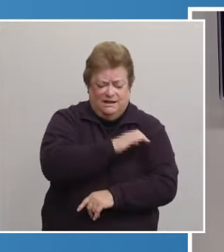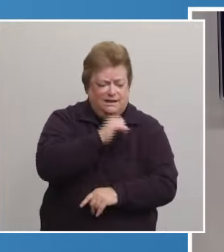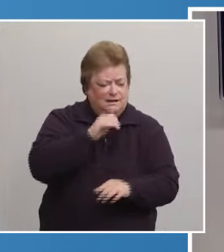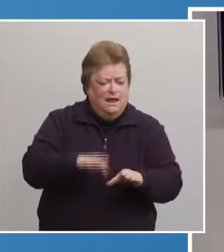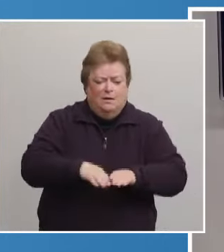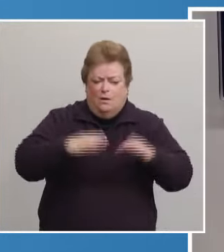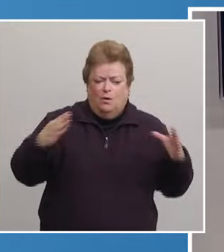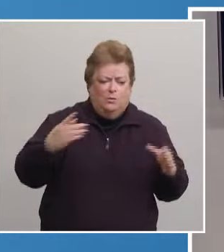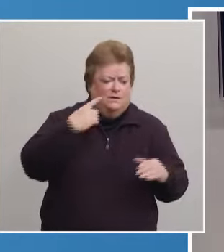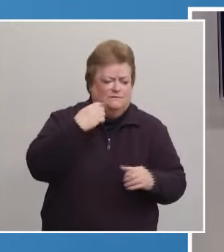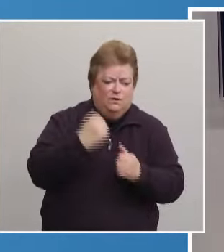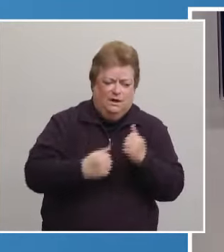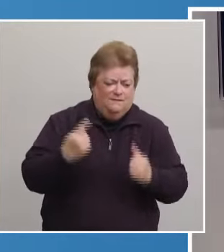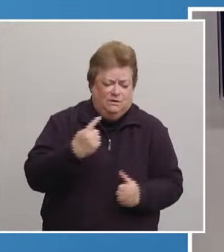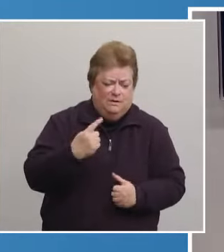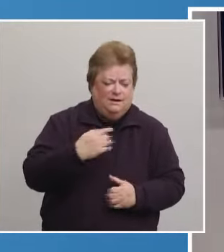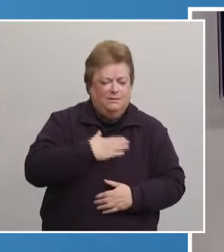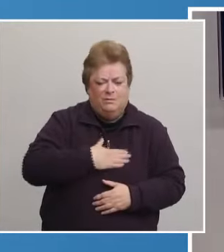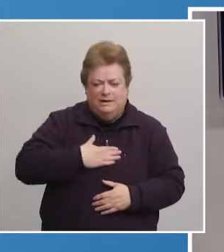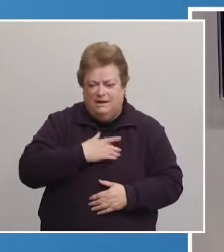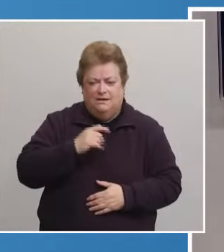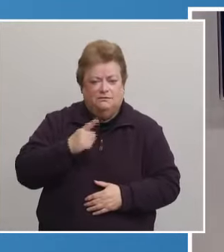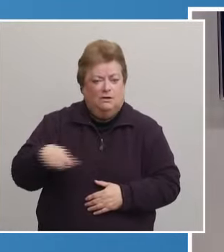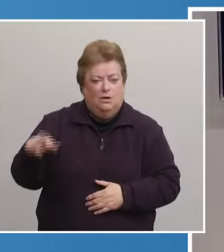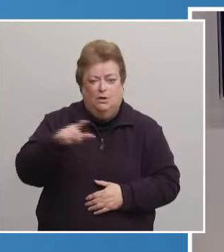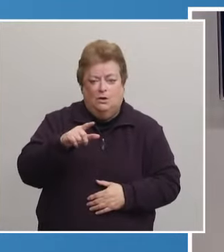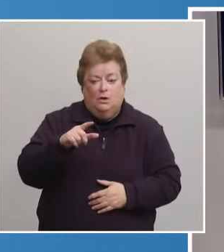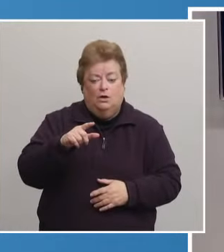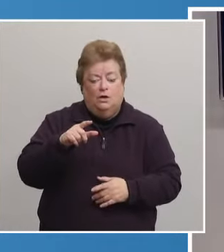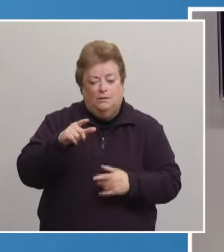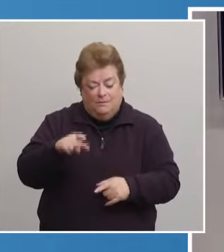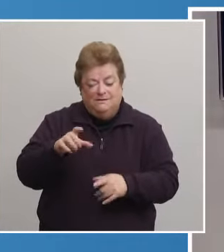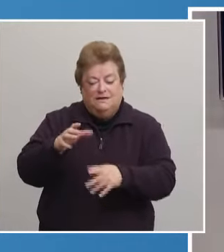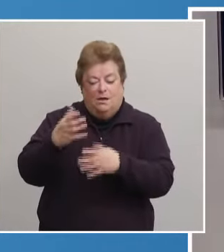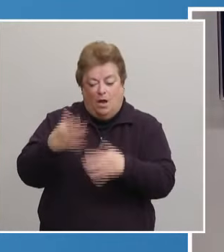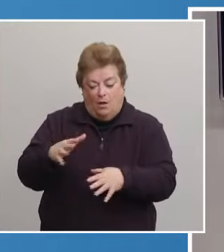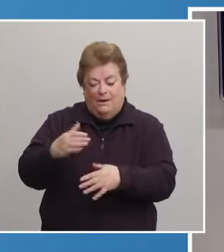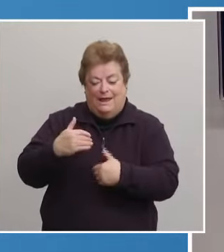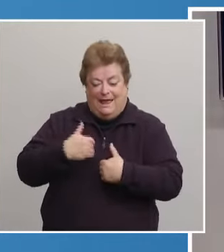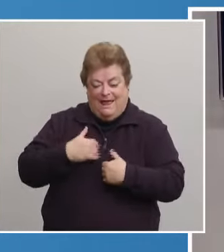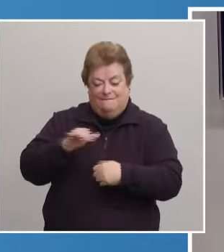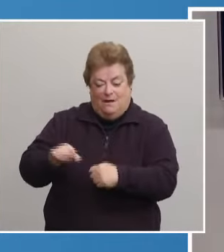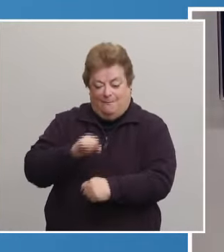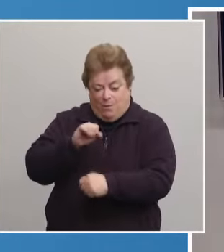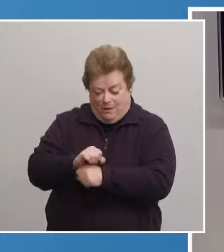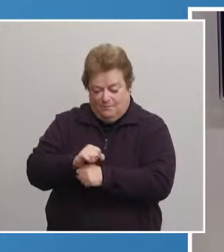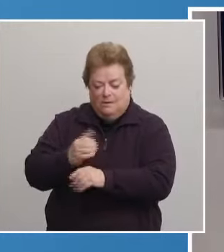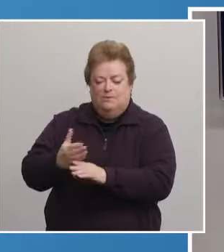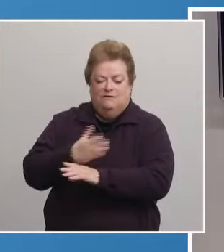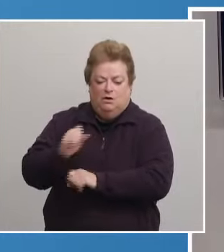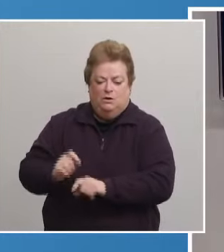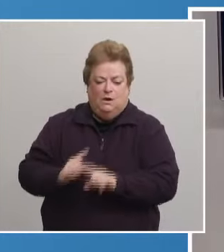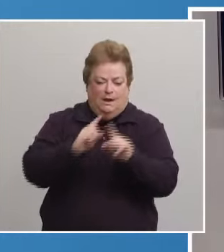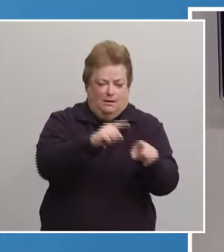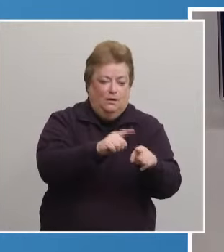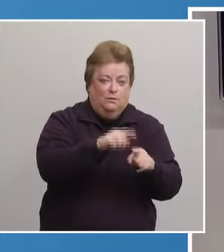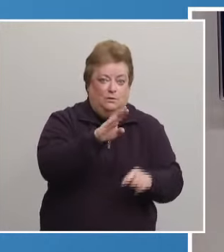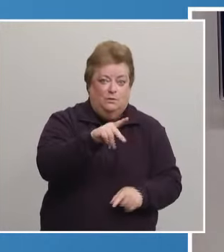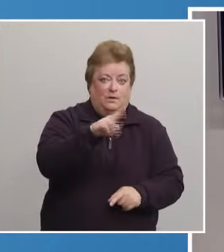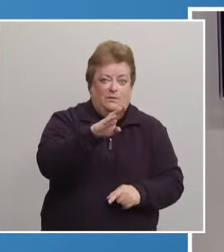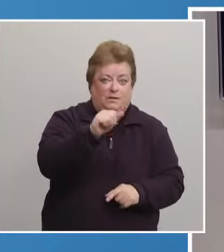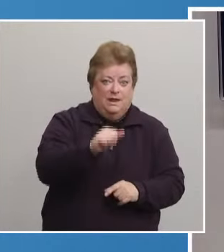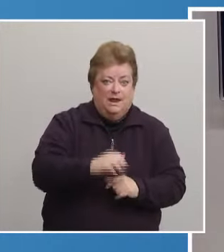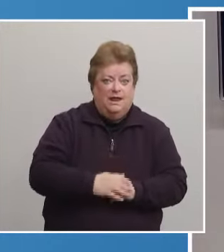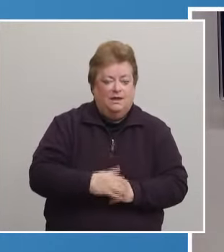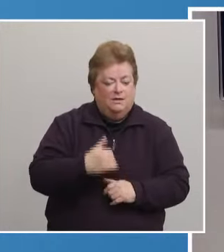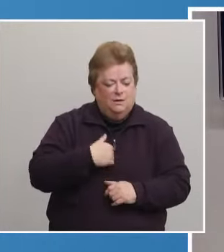everyone. Please do not go to the arena Friday unless you have received an appointment for the clinic from the health department. Many hours